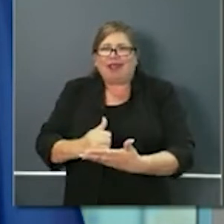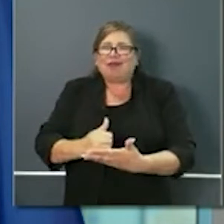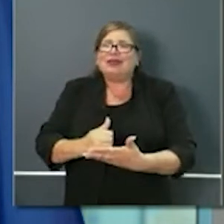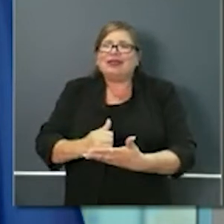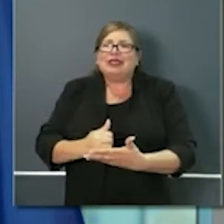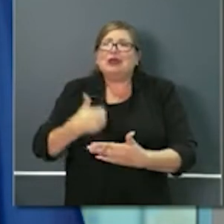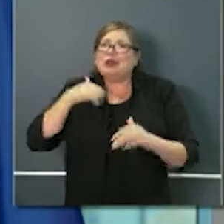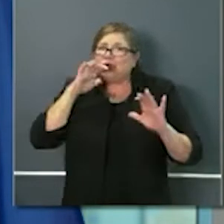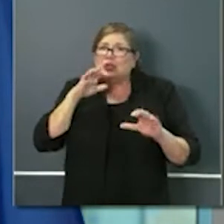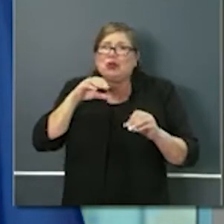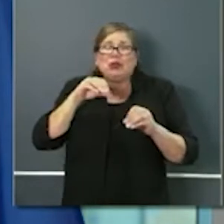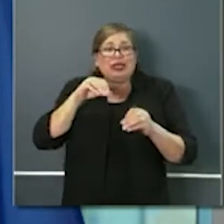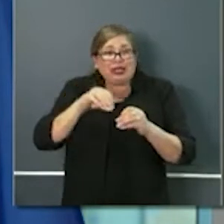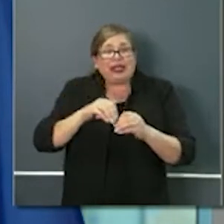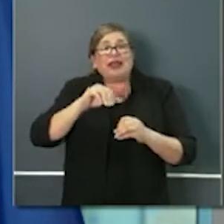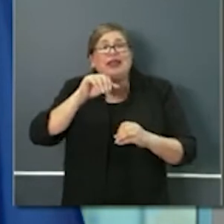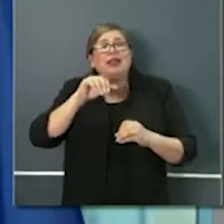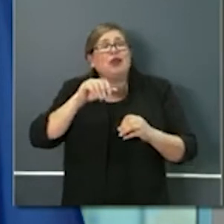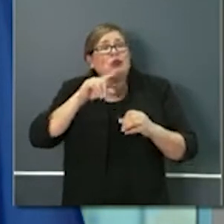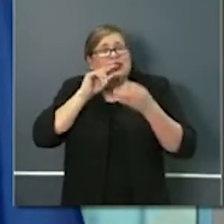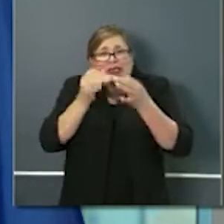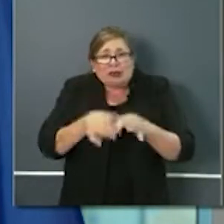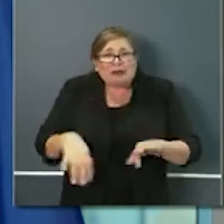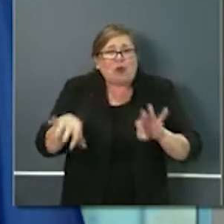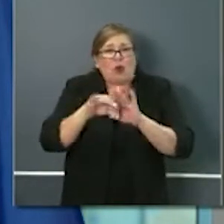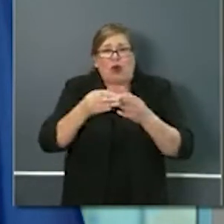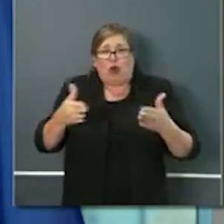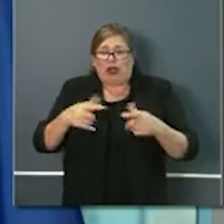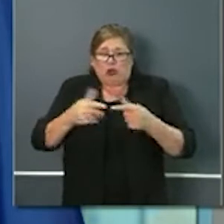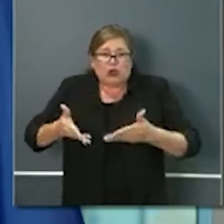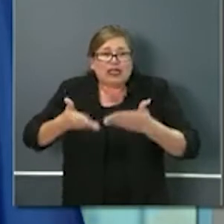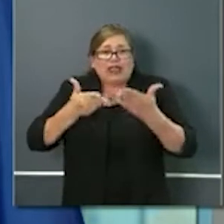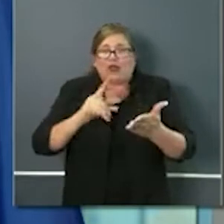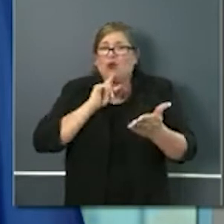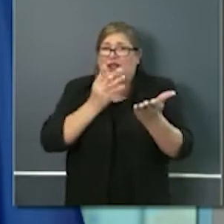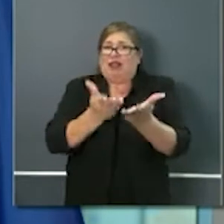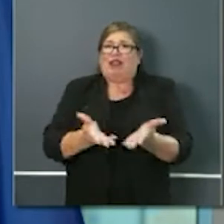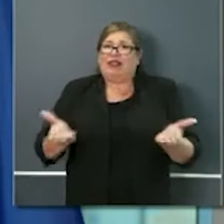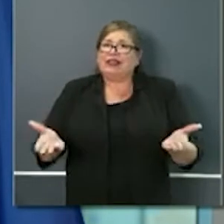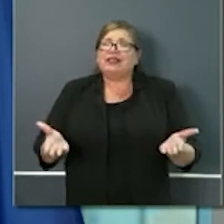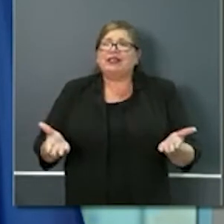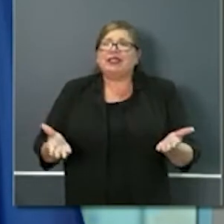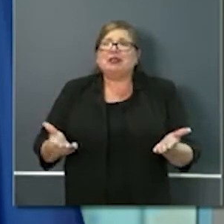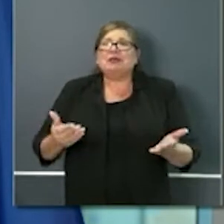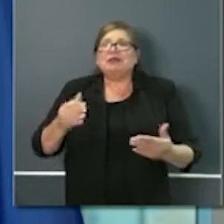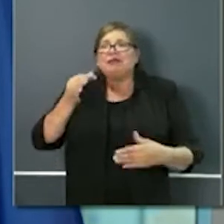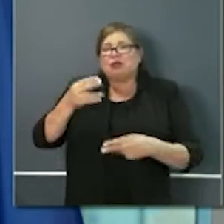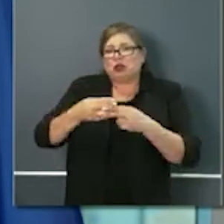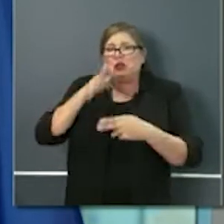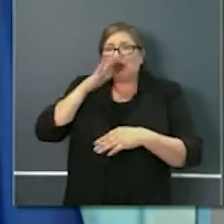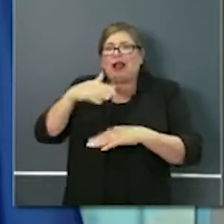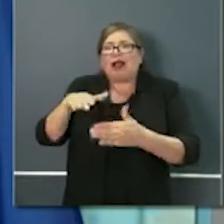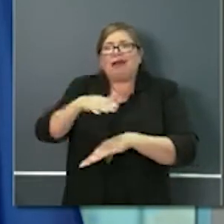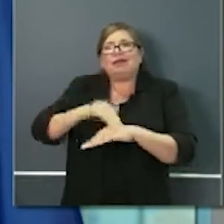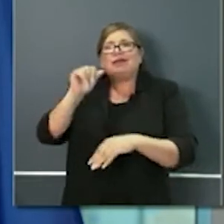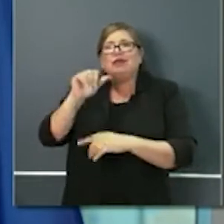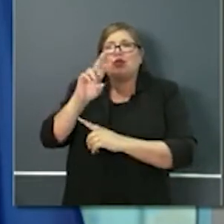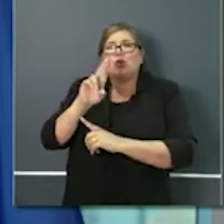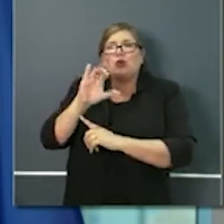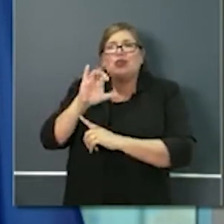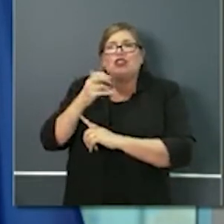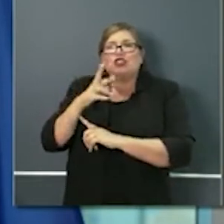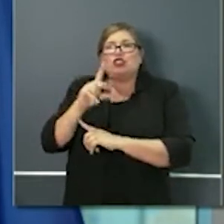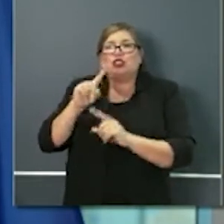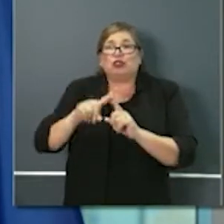way that's meaningful and substantive and in that stead I want to ask Richard to come up who runs the local 2-1-1 system up here in